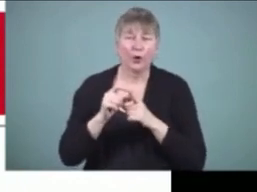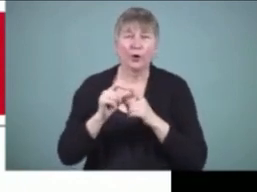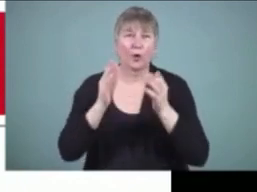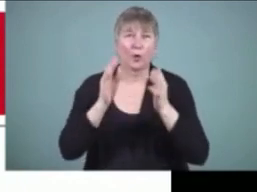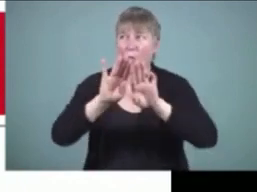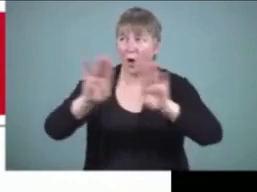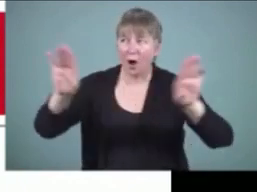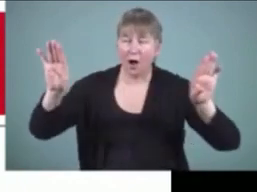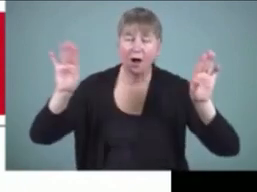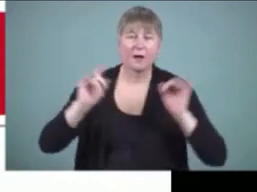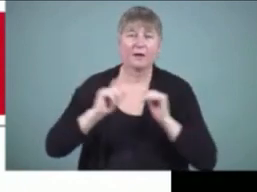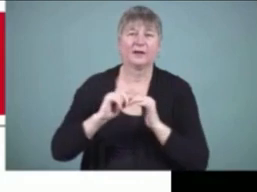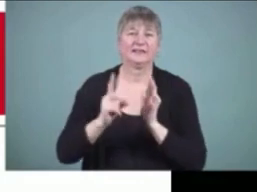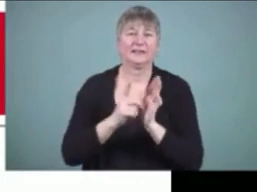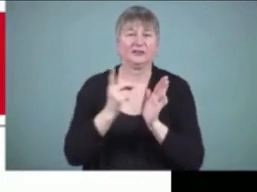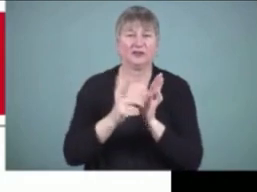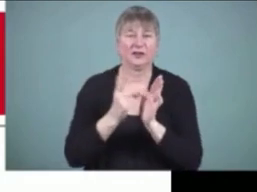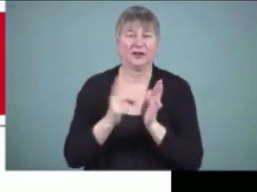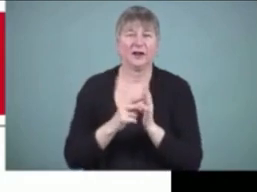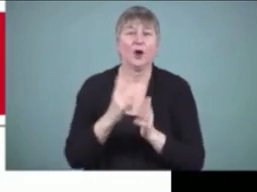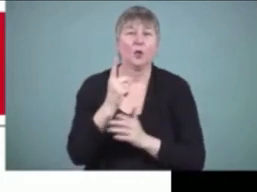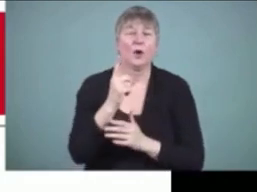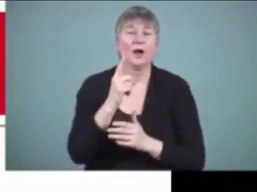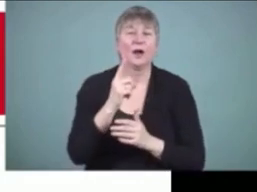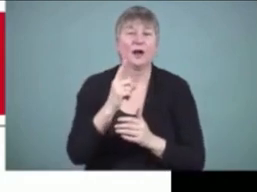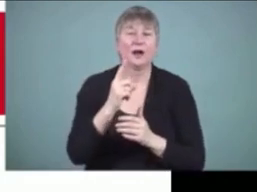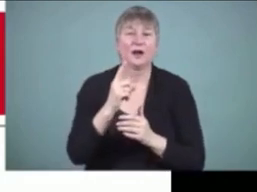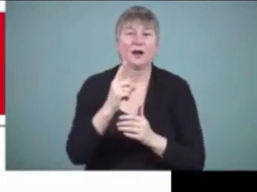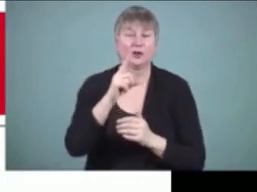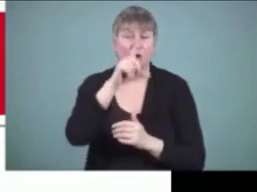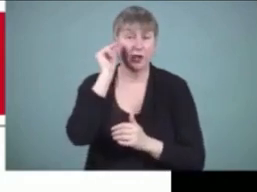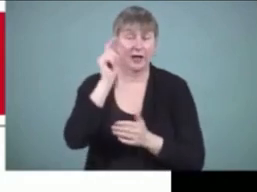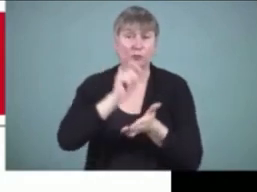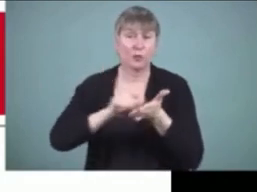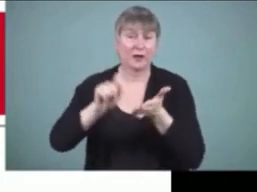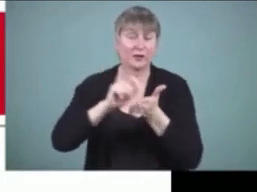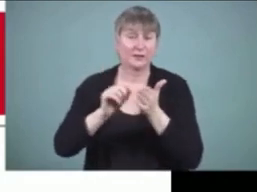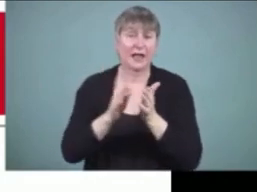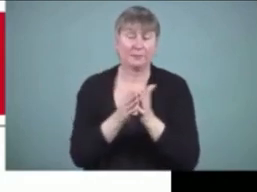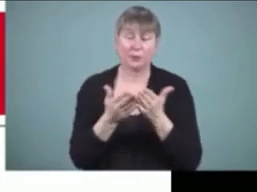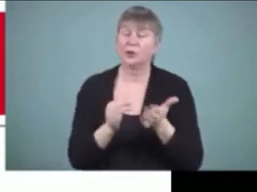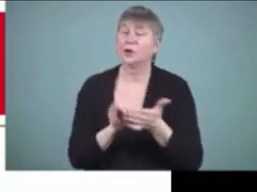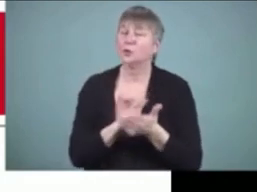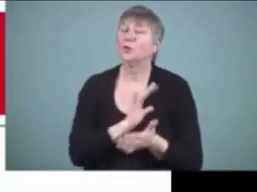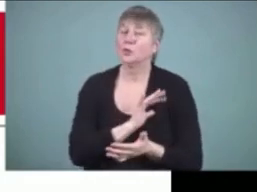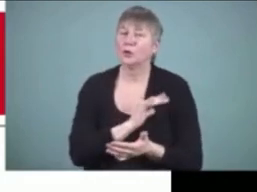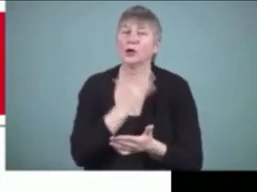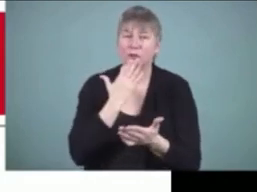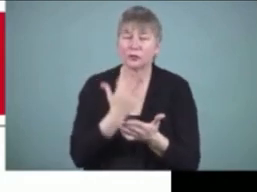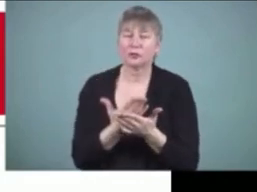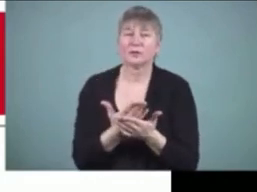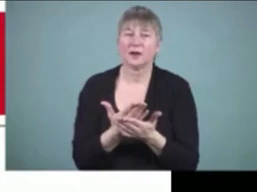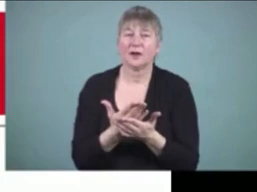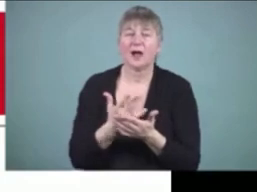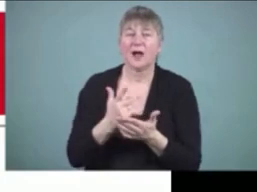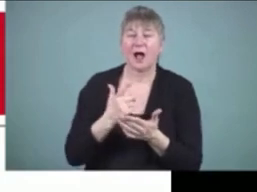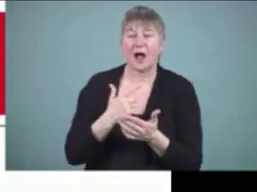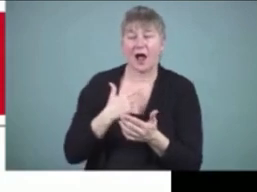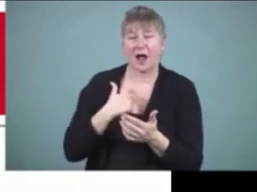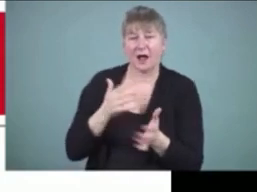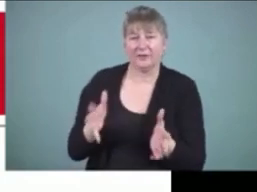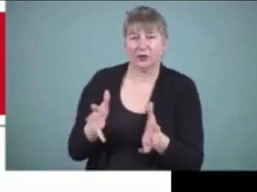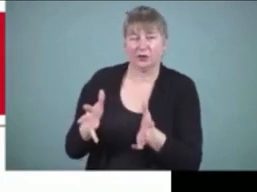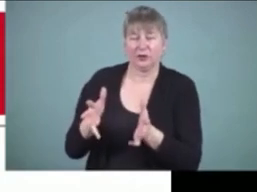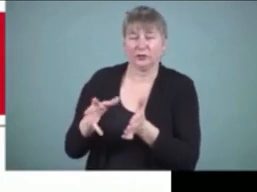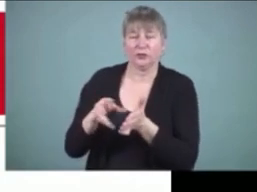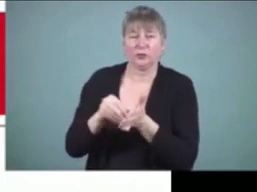nice reference book for deaf students from gallaudet university called the gallaudet writer's handbook that um i've had students purchase at the